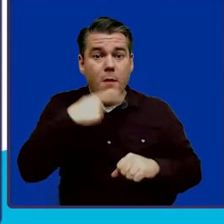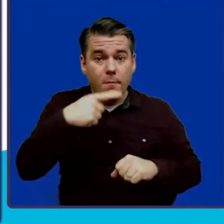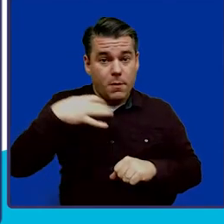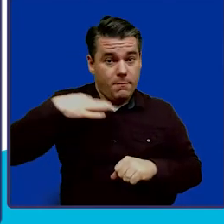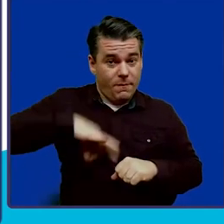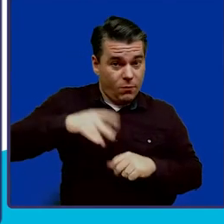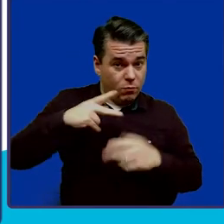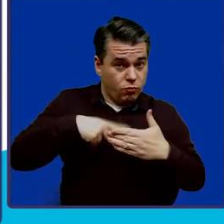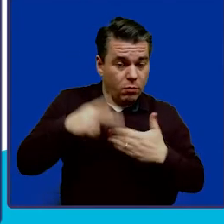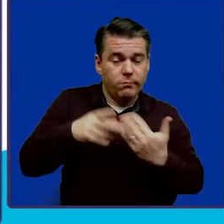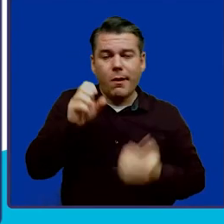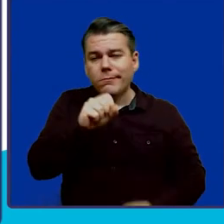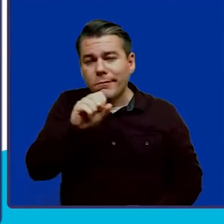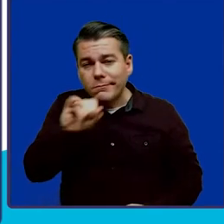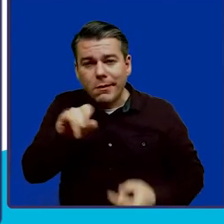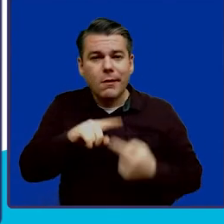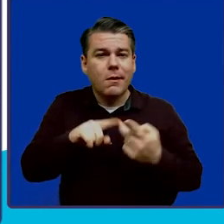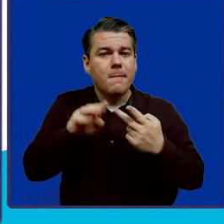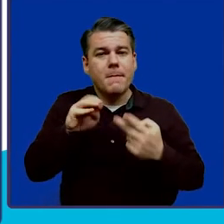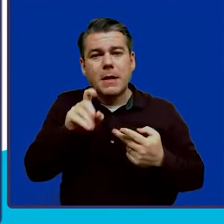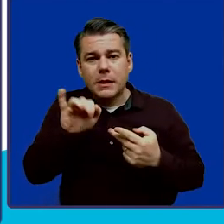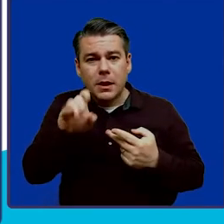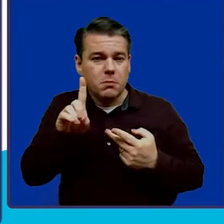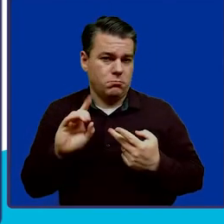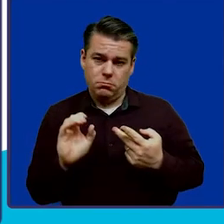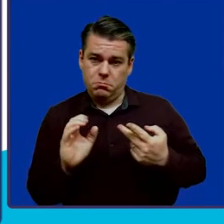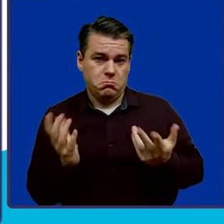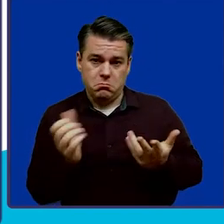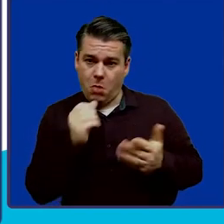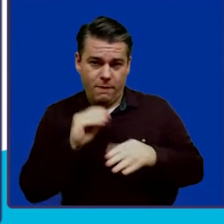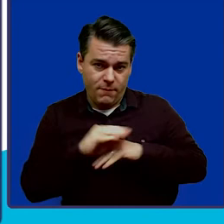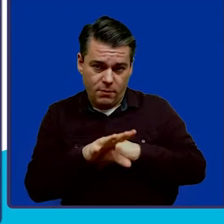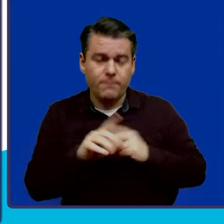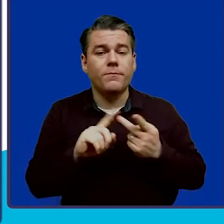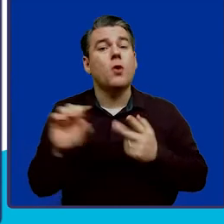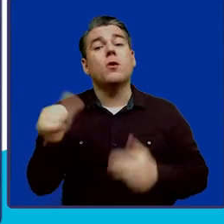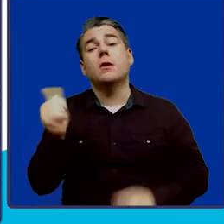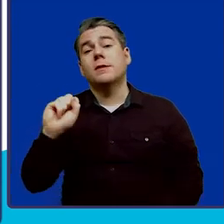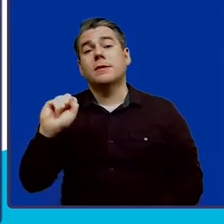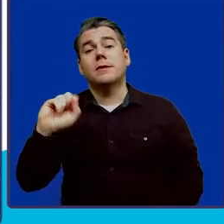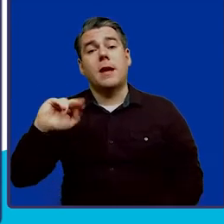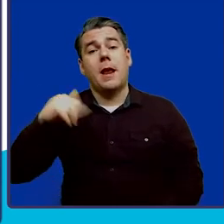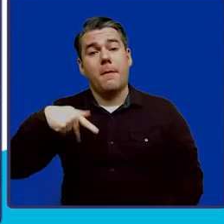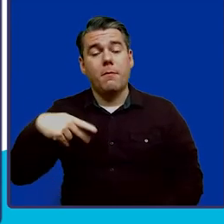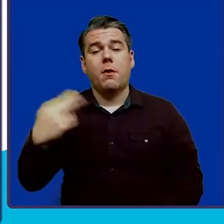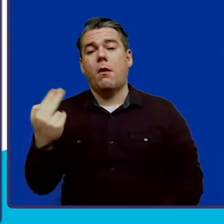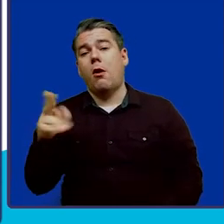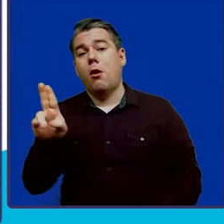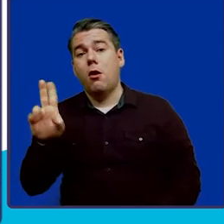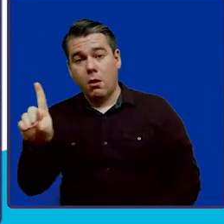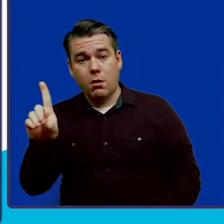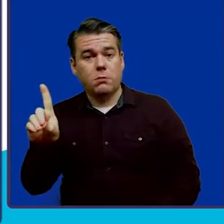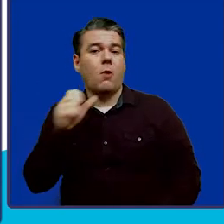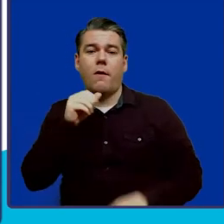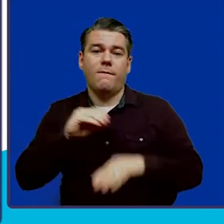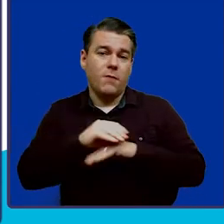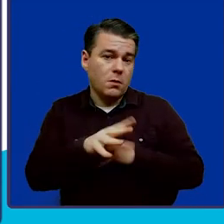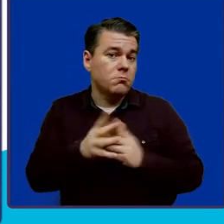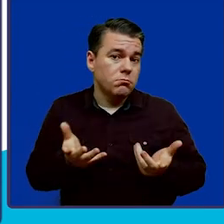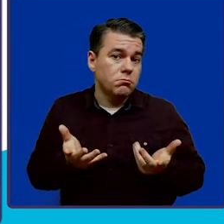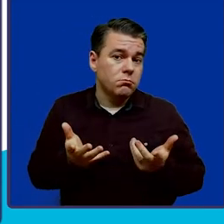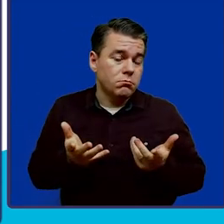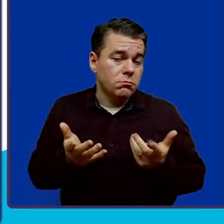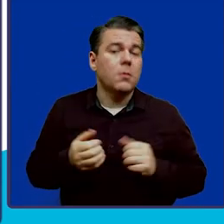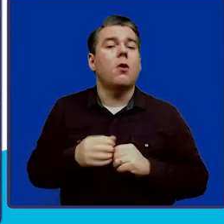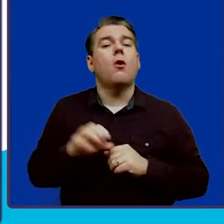programs such as SSI and Medicaid, also SNAP and HUD. The ABLE Act also gave states